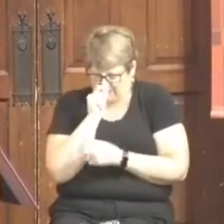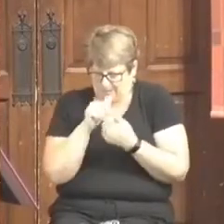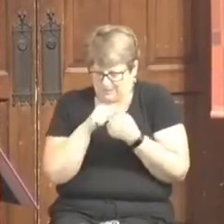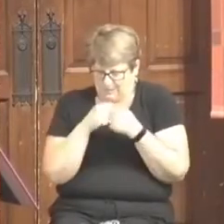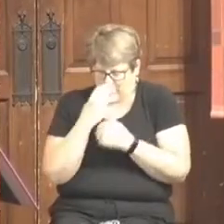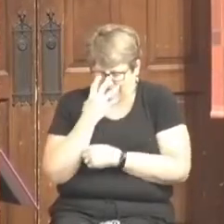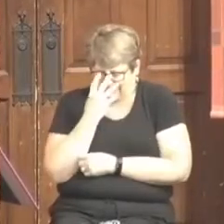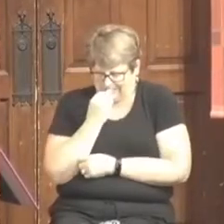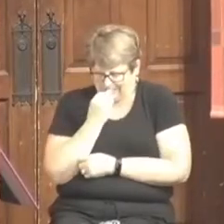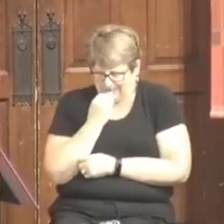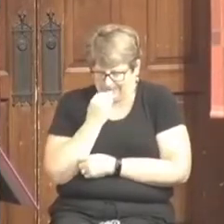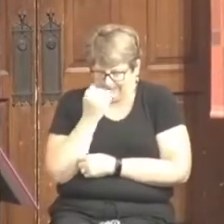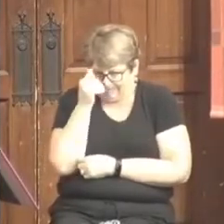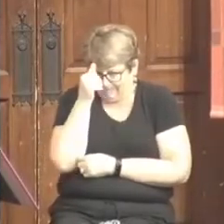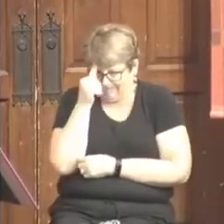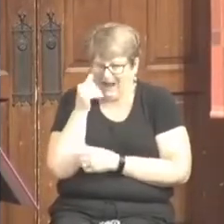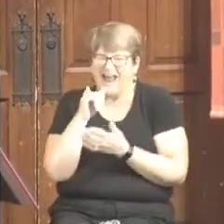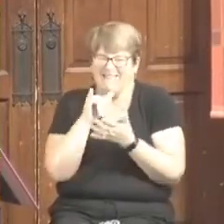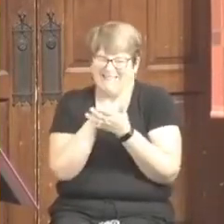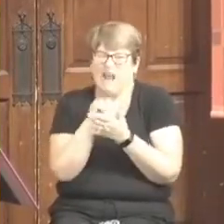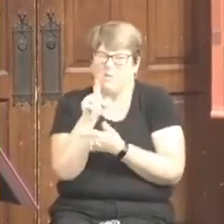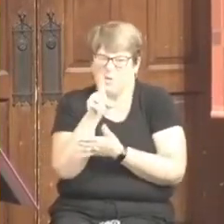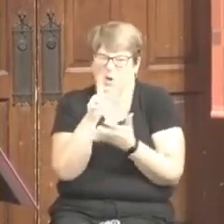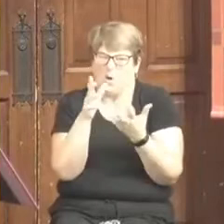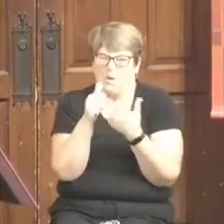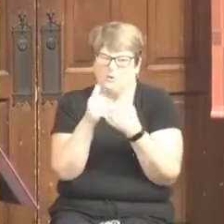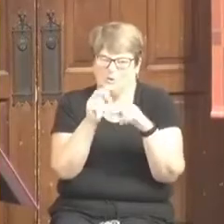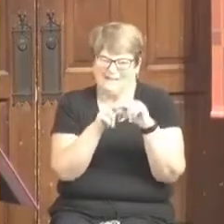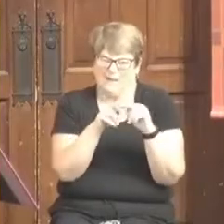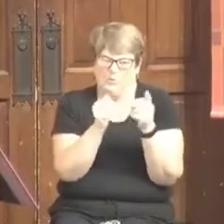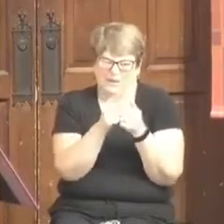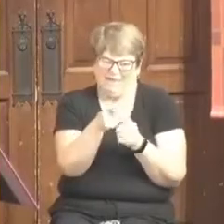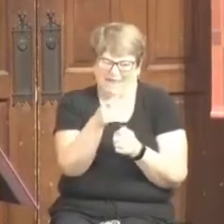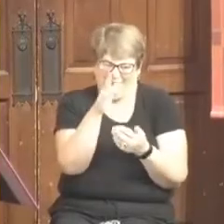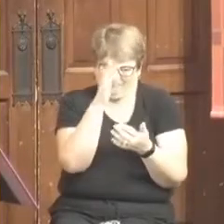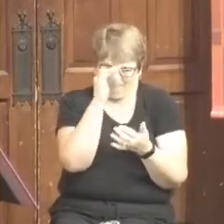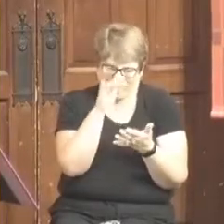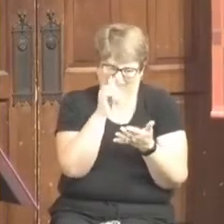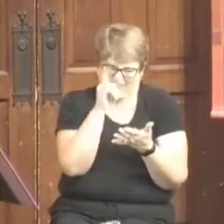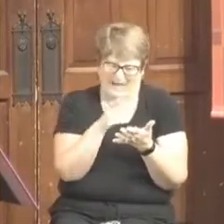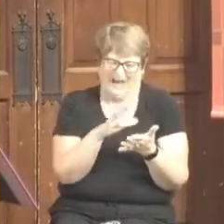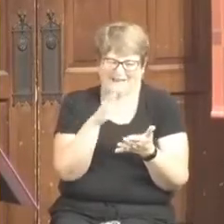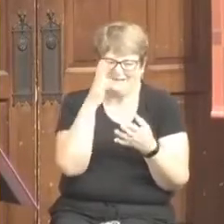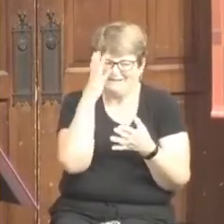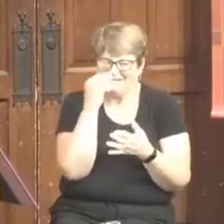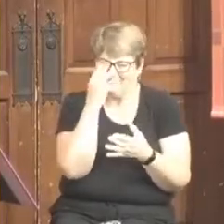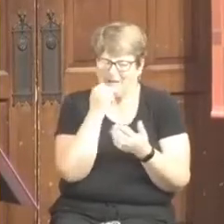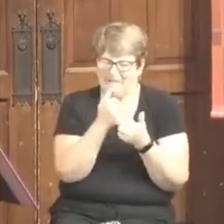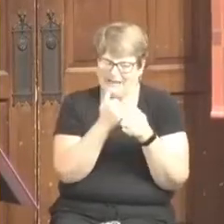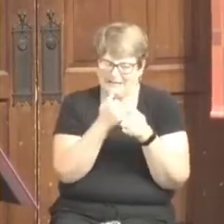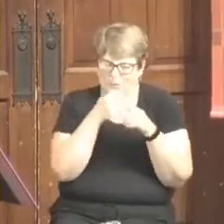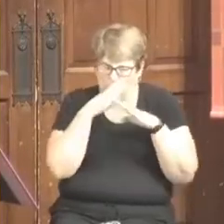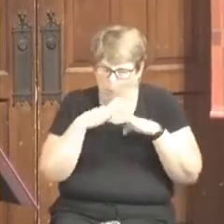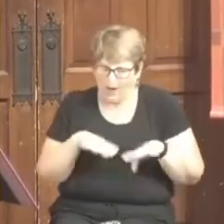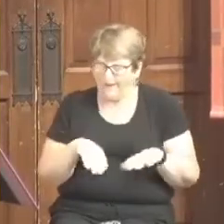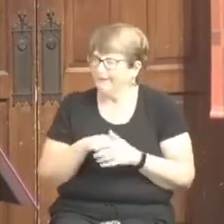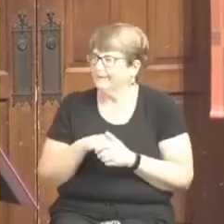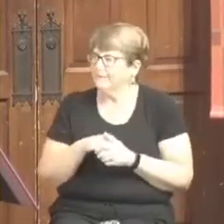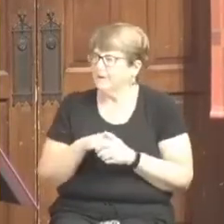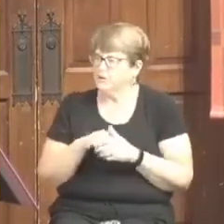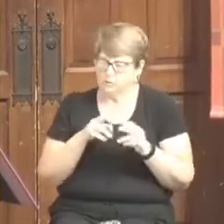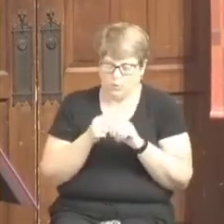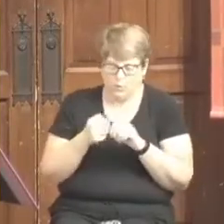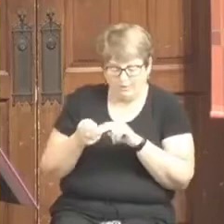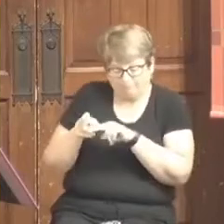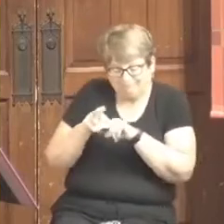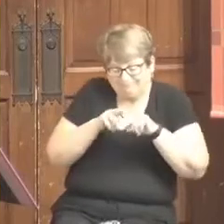sleeping. I said, that's where I'm going to sit. I'm going to sit behind him. And so I